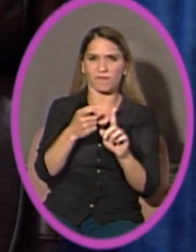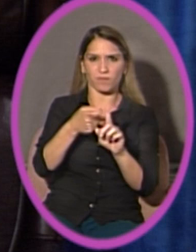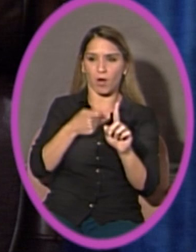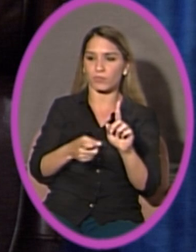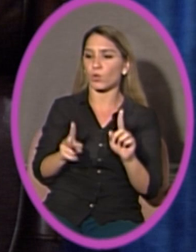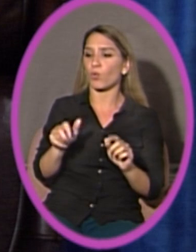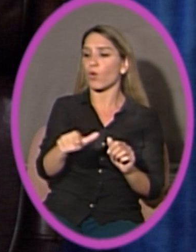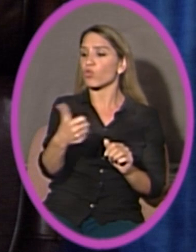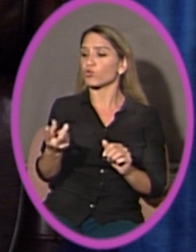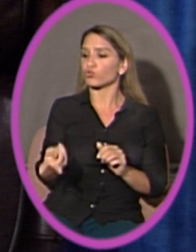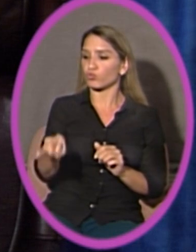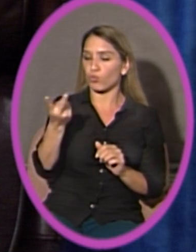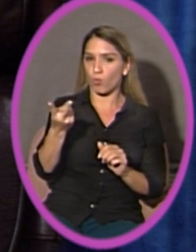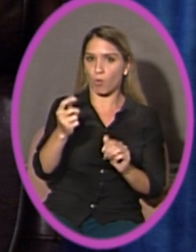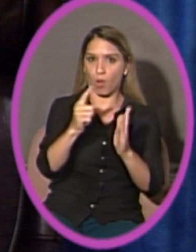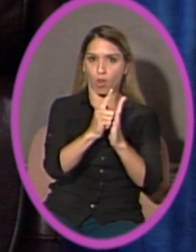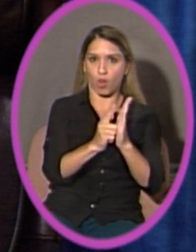had